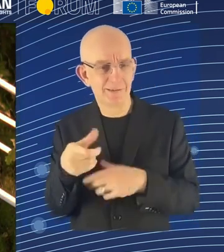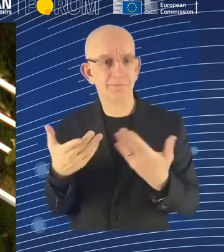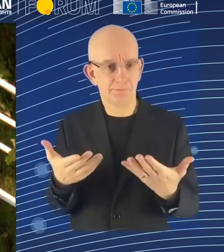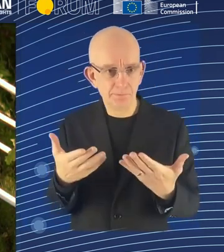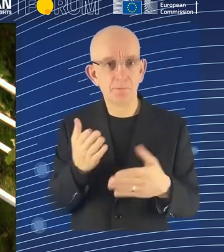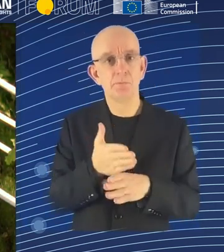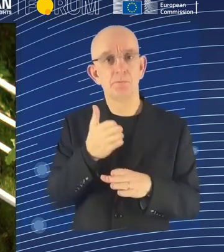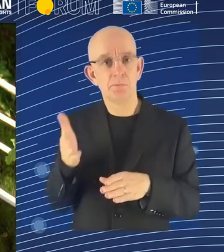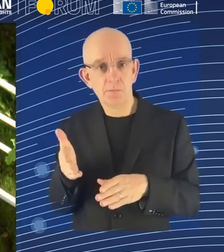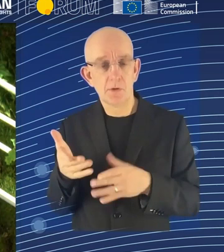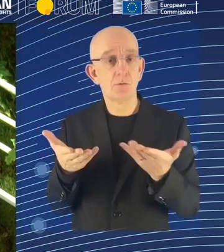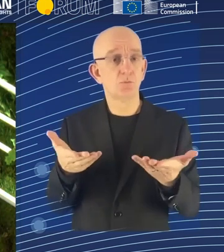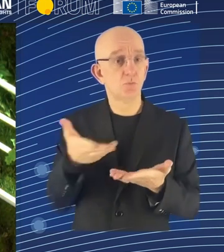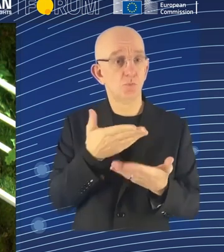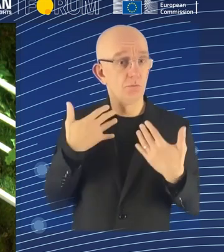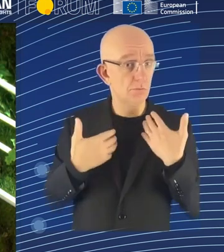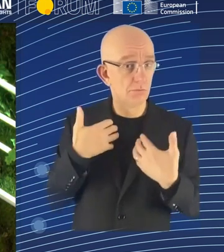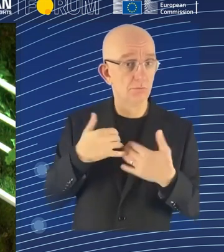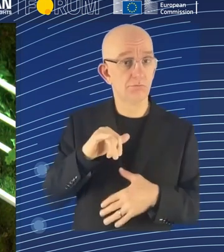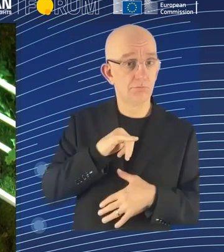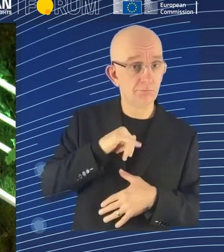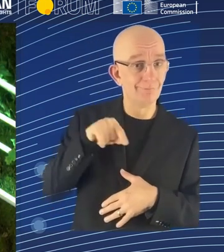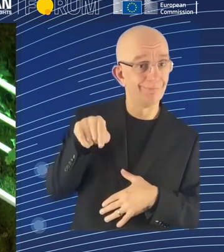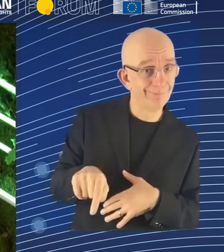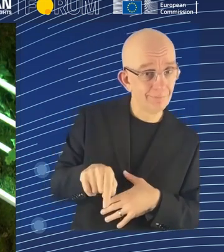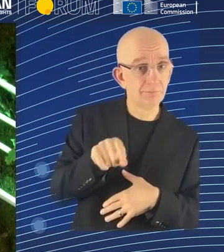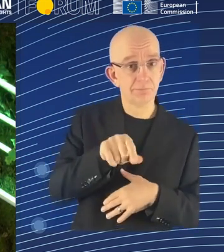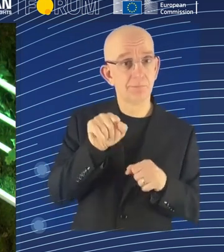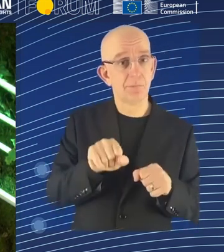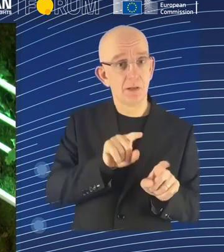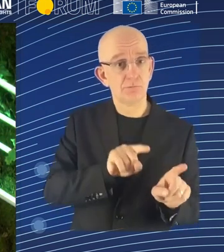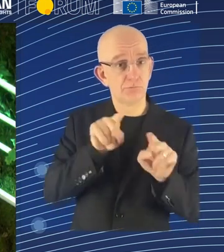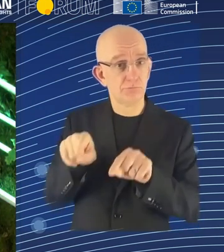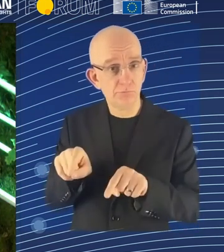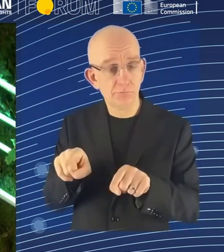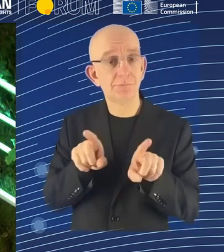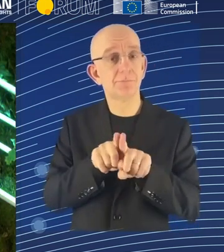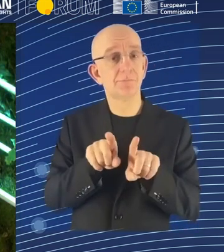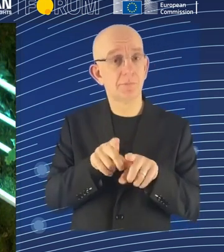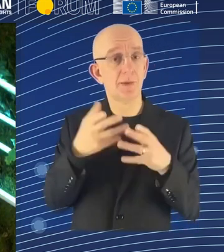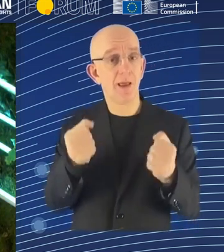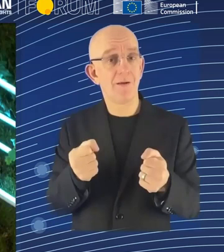to the institute workshop. But for now, I mean, let me also, you know,